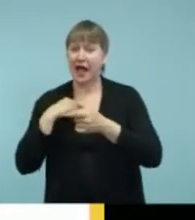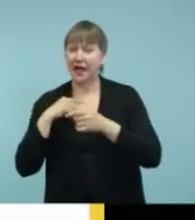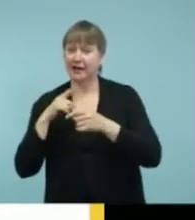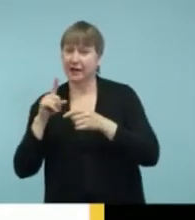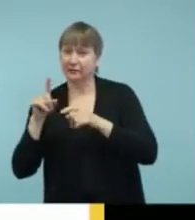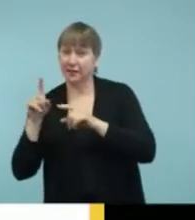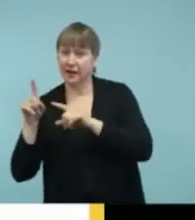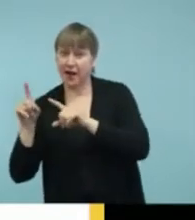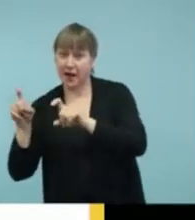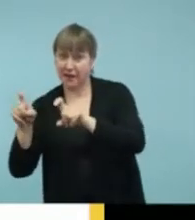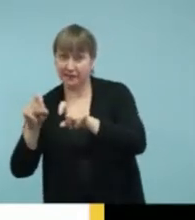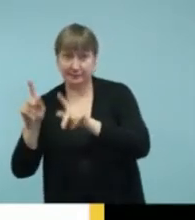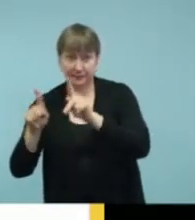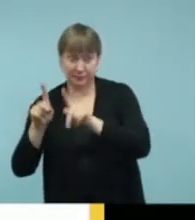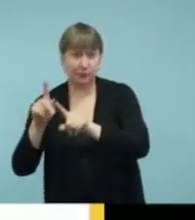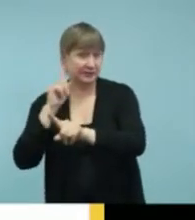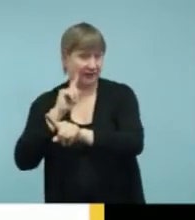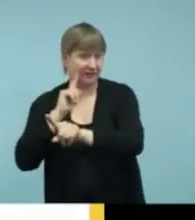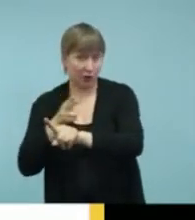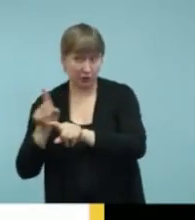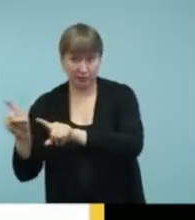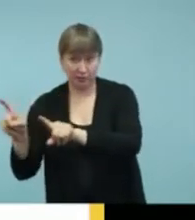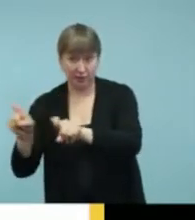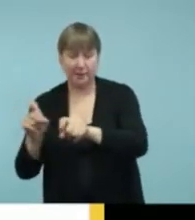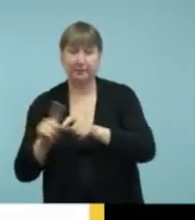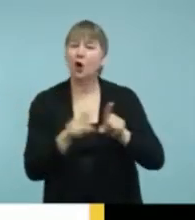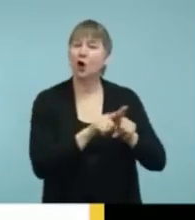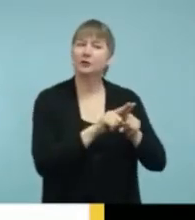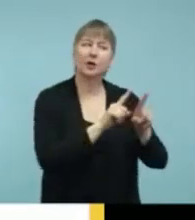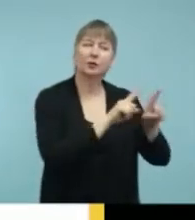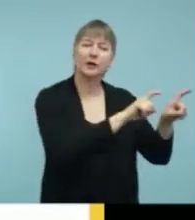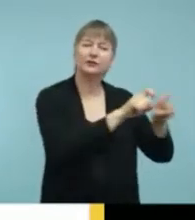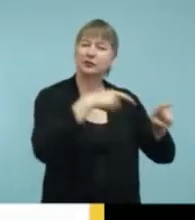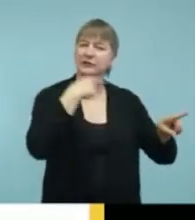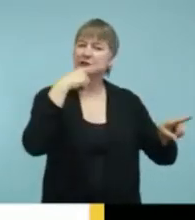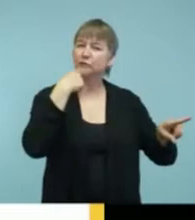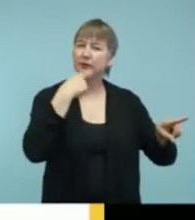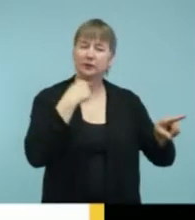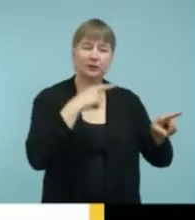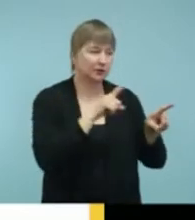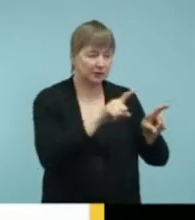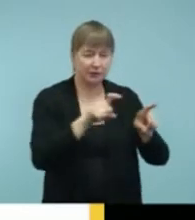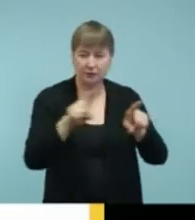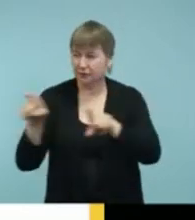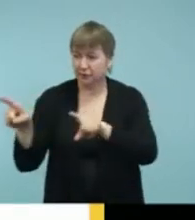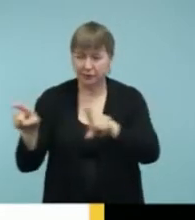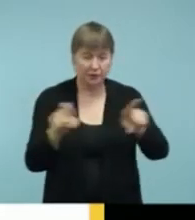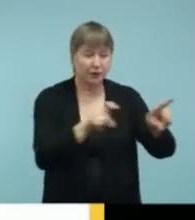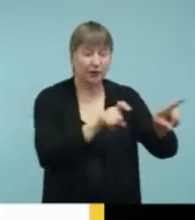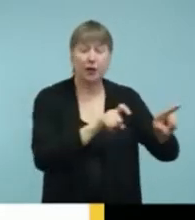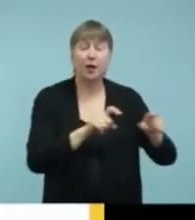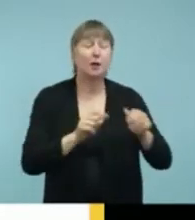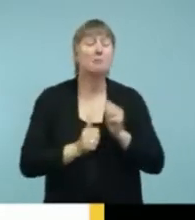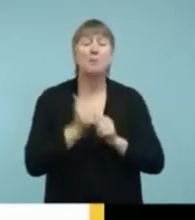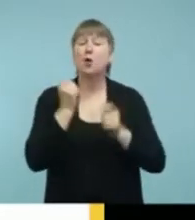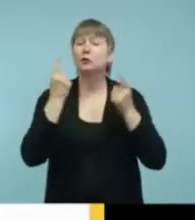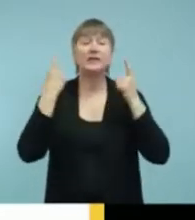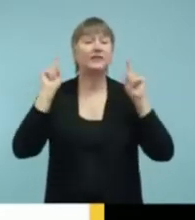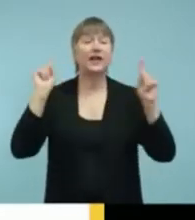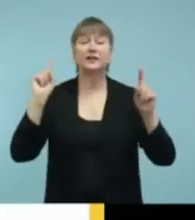but they also looked at people that had normal hearing. And of the three, the one that was most effective was what?